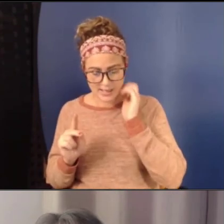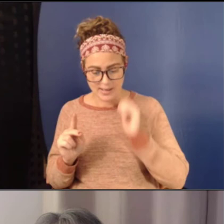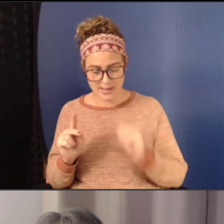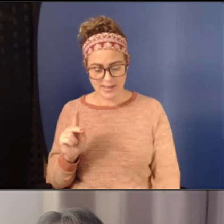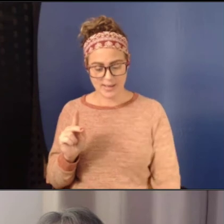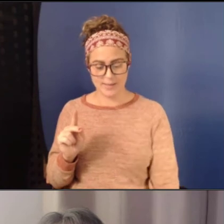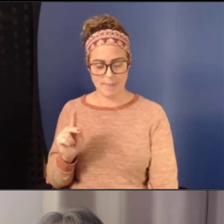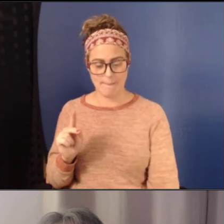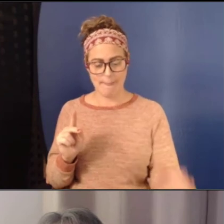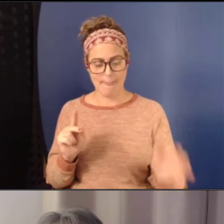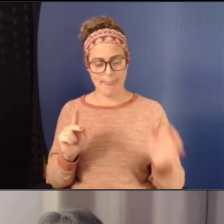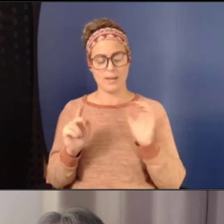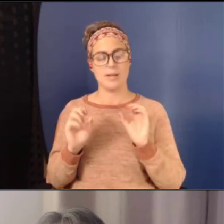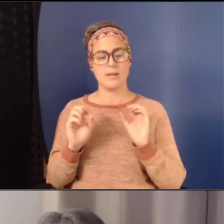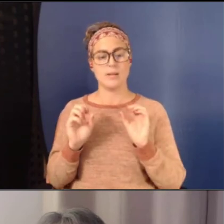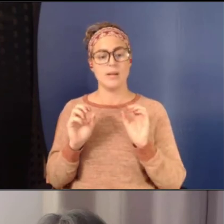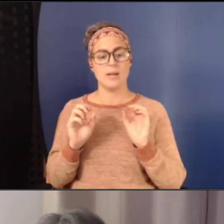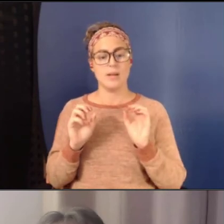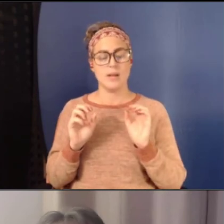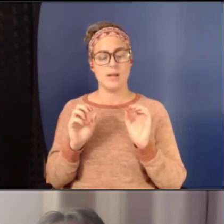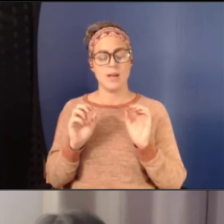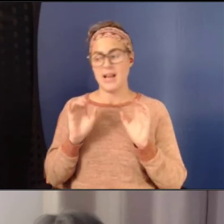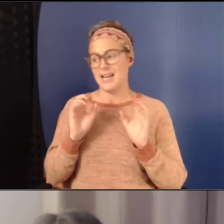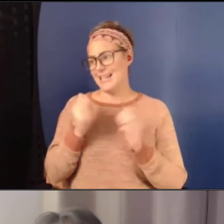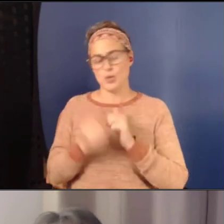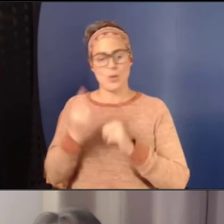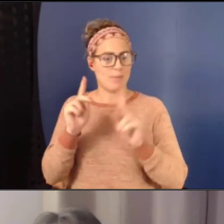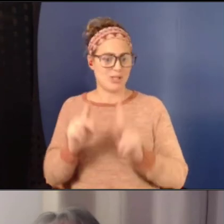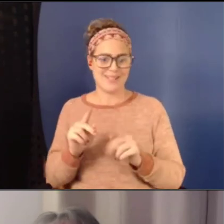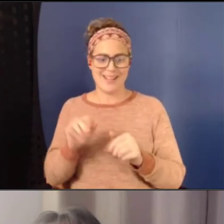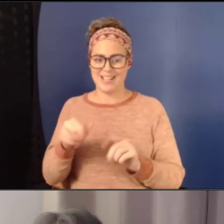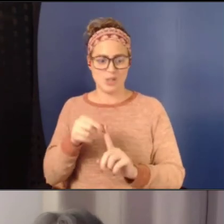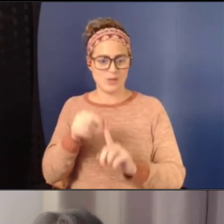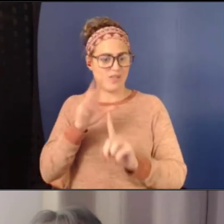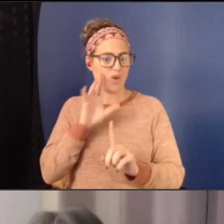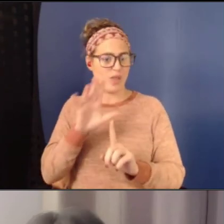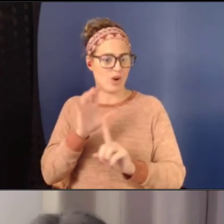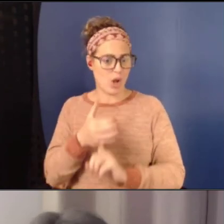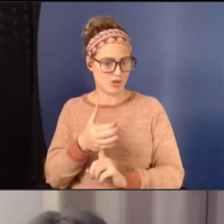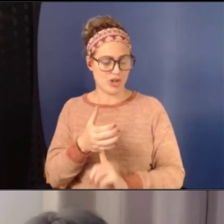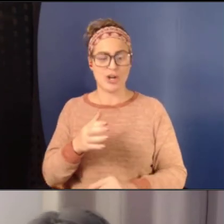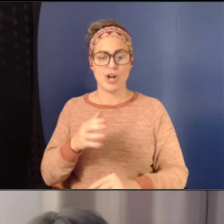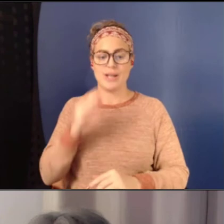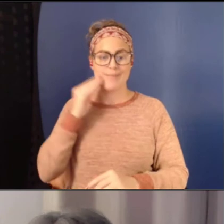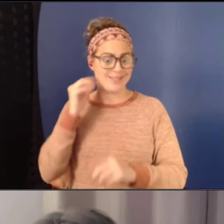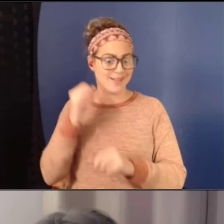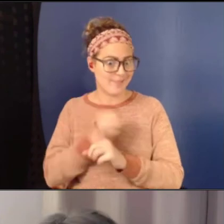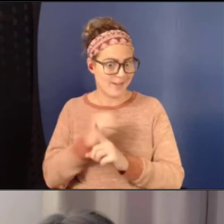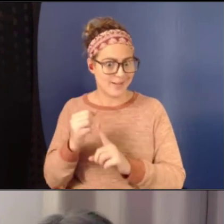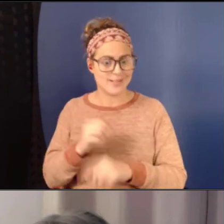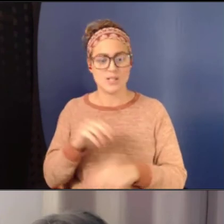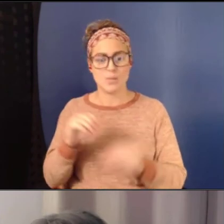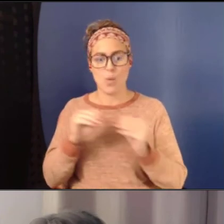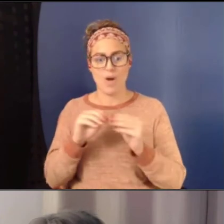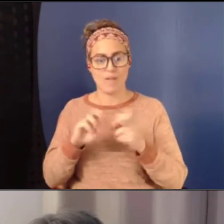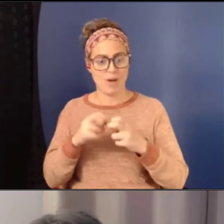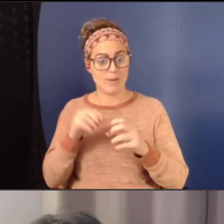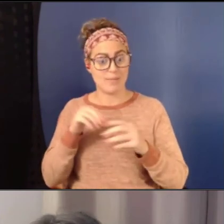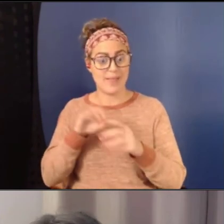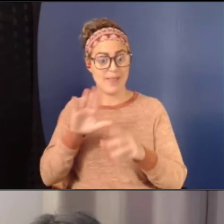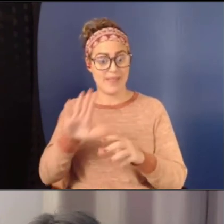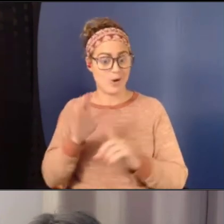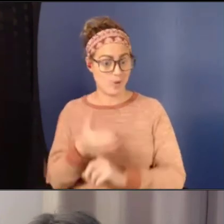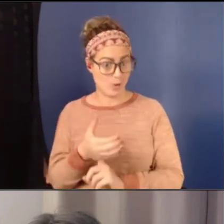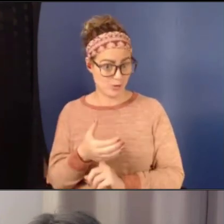Um, that, that, uh, sexual violence, sexual harassment, domestic violence is more a problem in their culture. And I